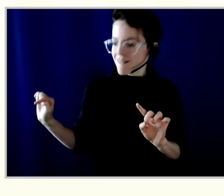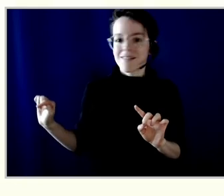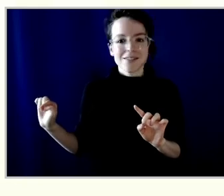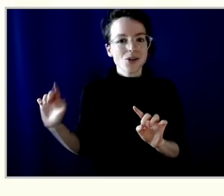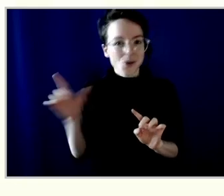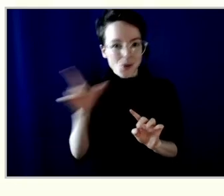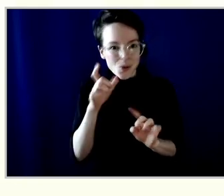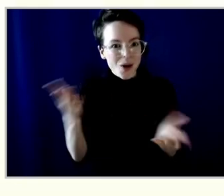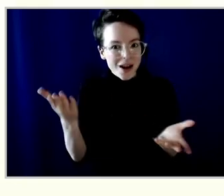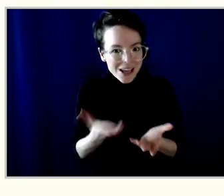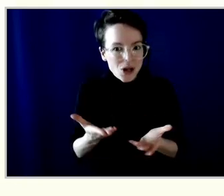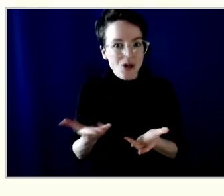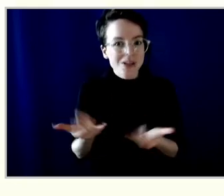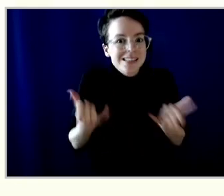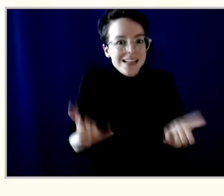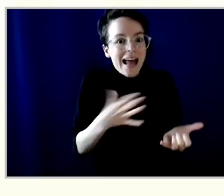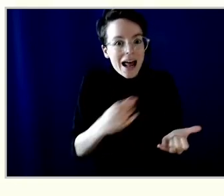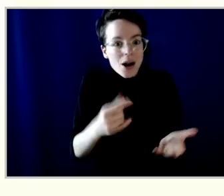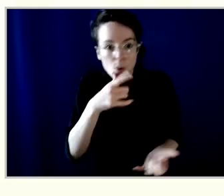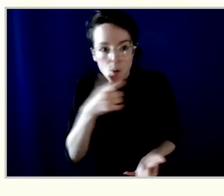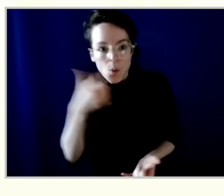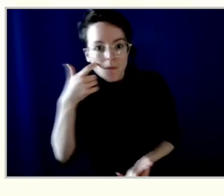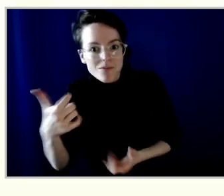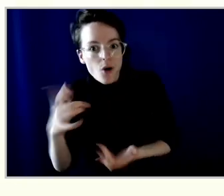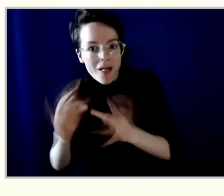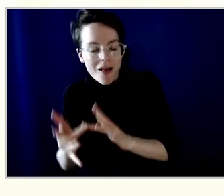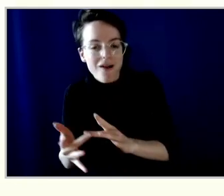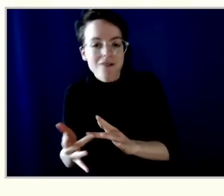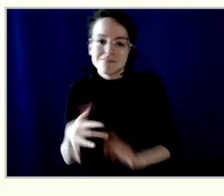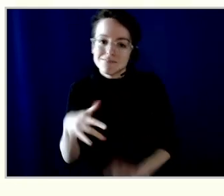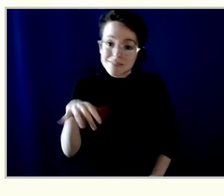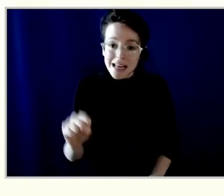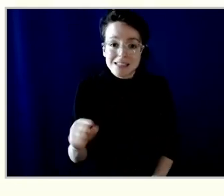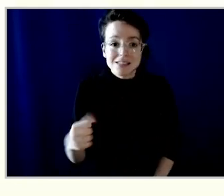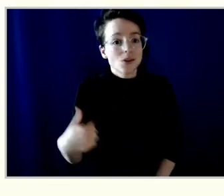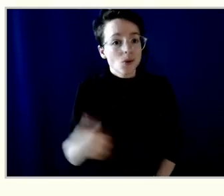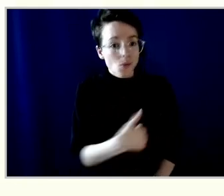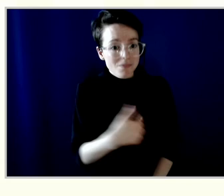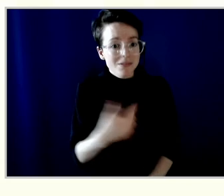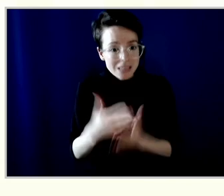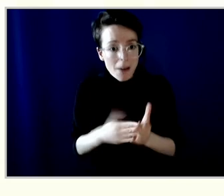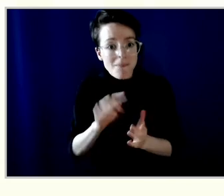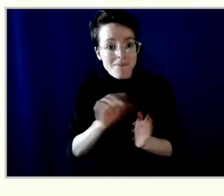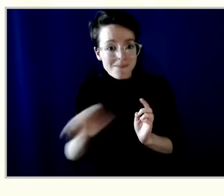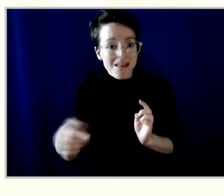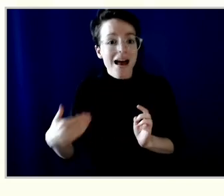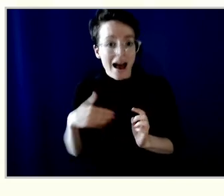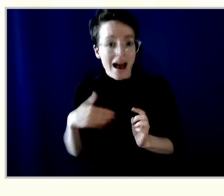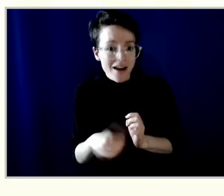that are participating virtually, yes, they do have other full-time commitments.